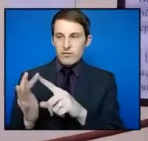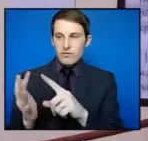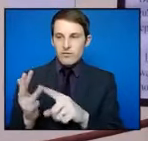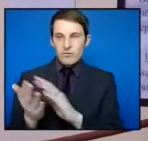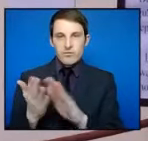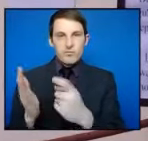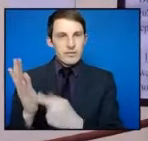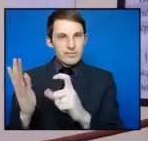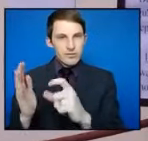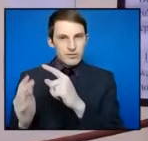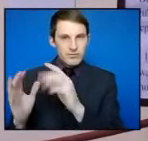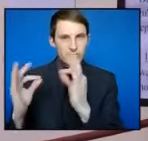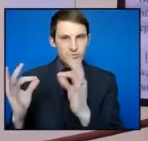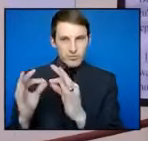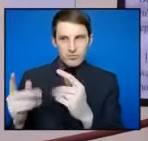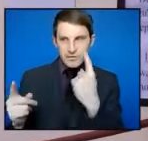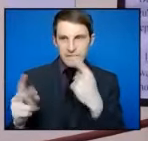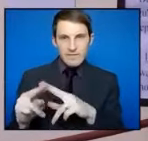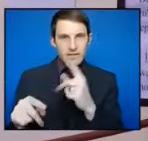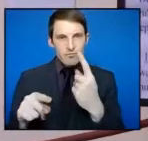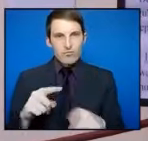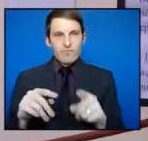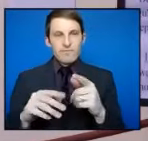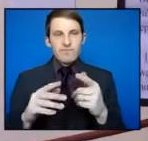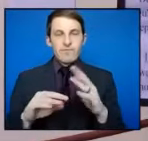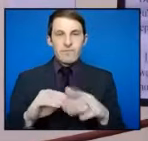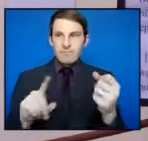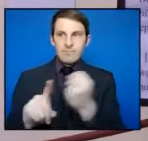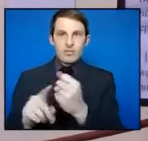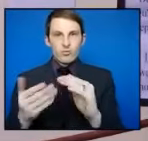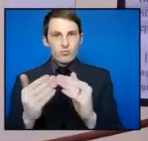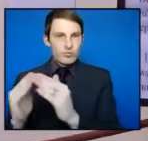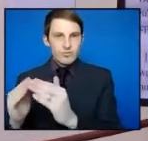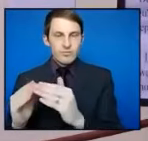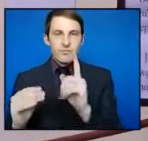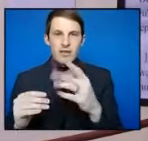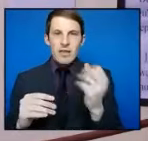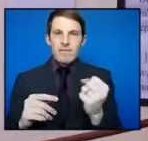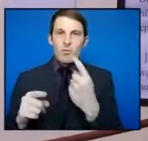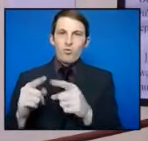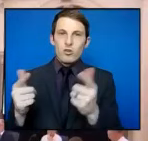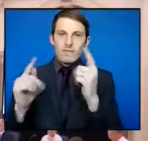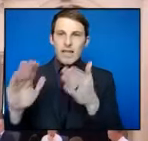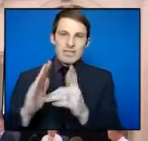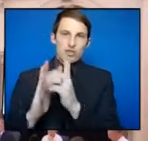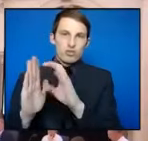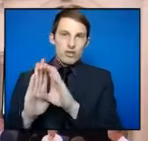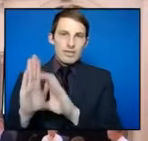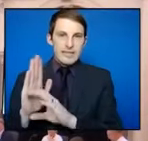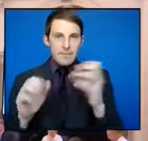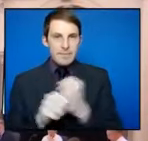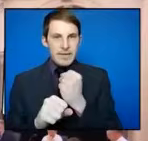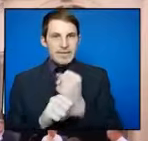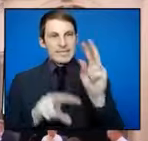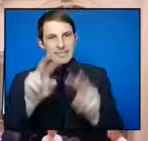things play out in community. So, but it is the authorised officer under the Charter who has to make that assessment. Okay, thank you.